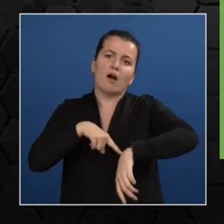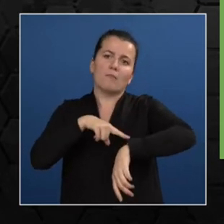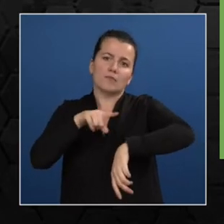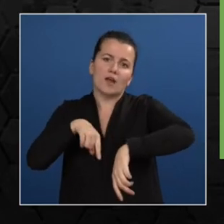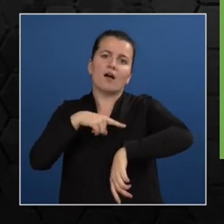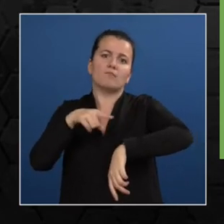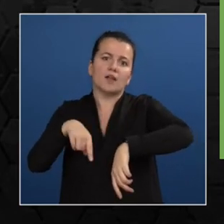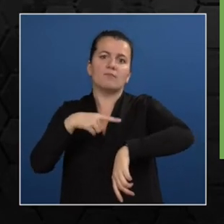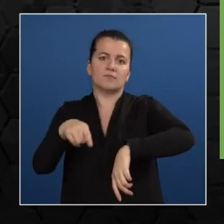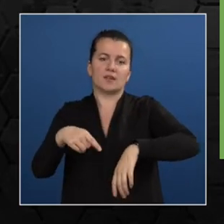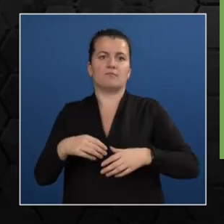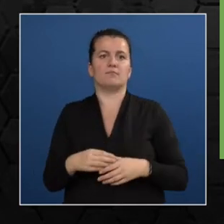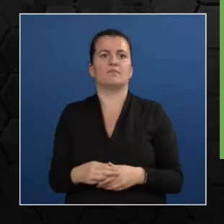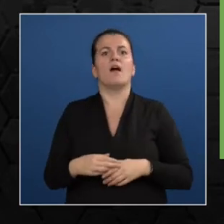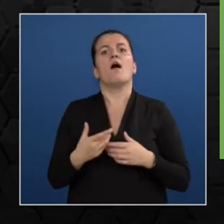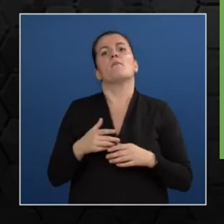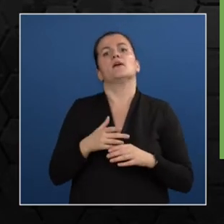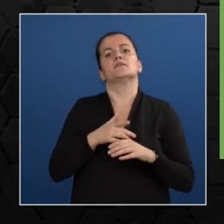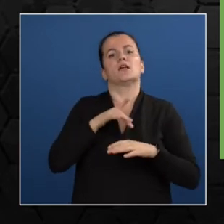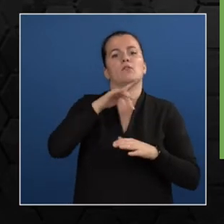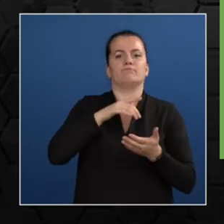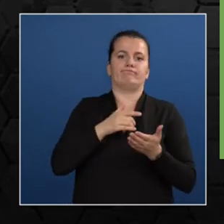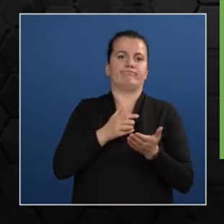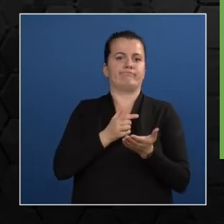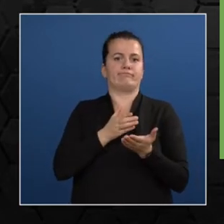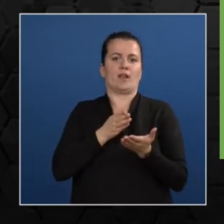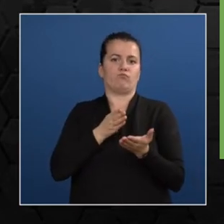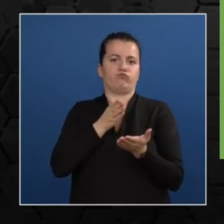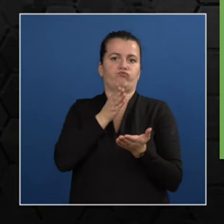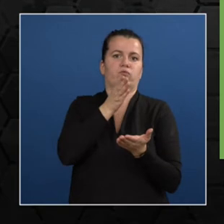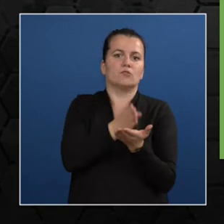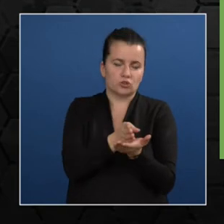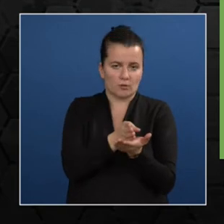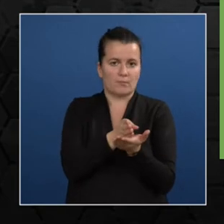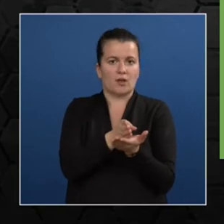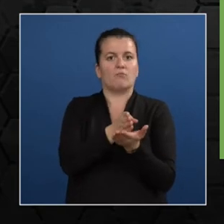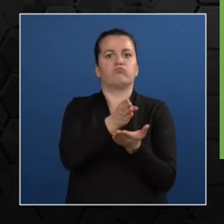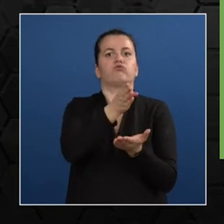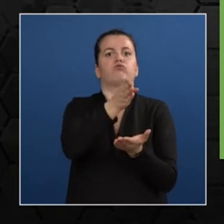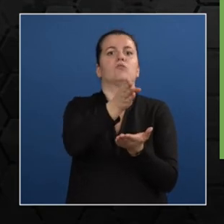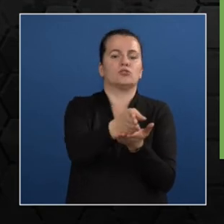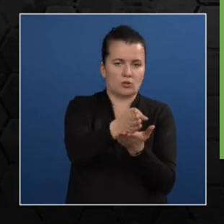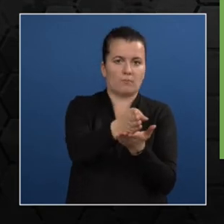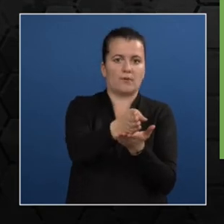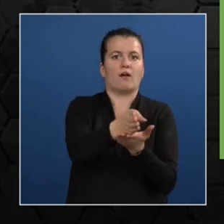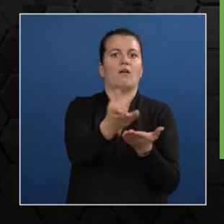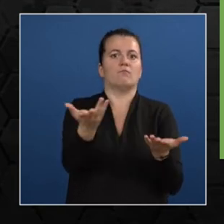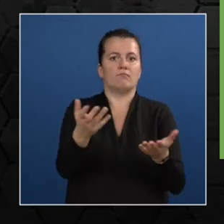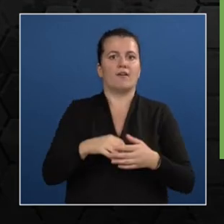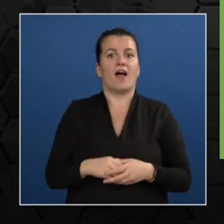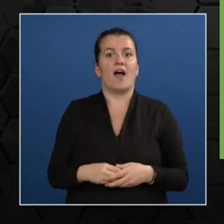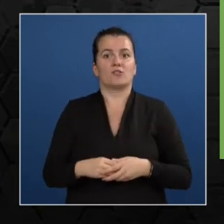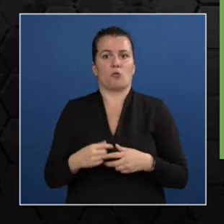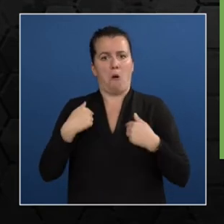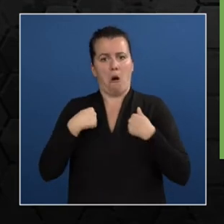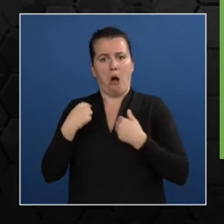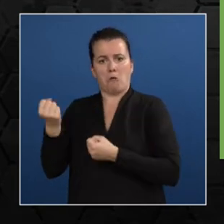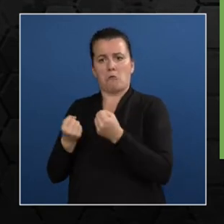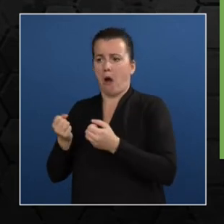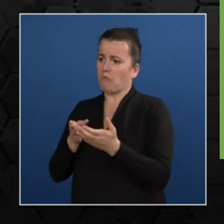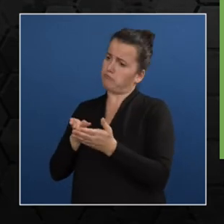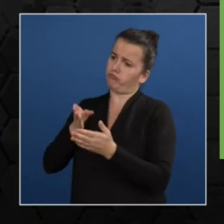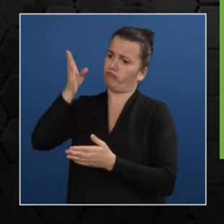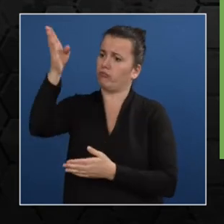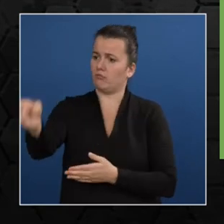and that means that they have to stop at multiple positions while private transport caters to private demands only. And so since private